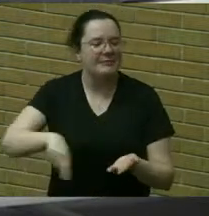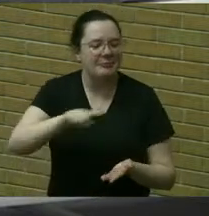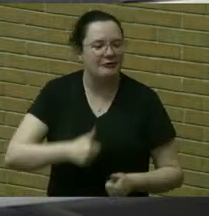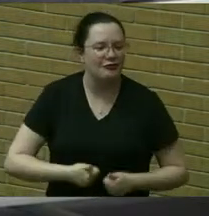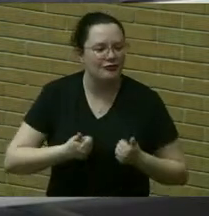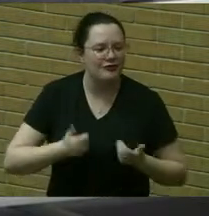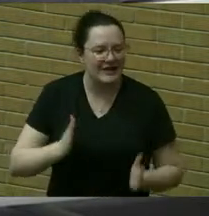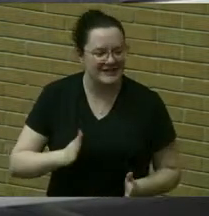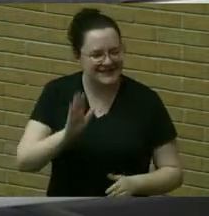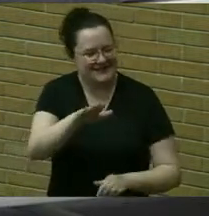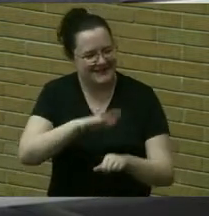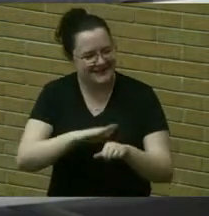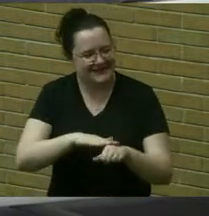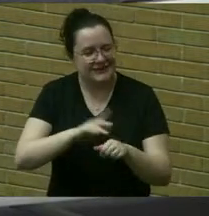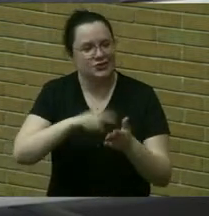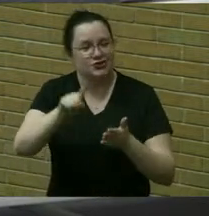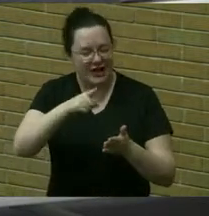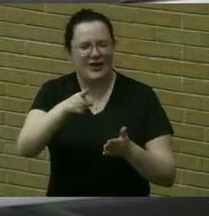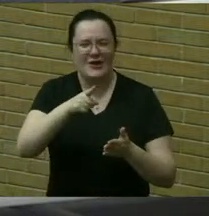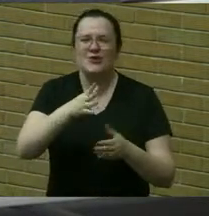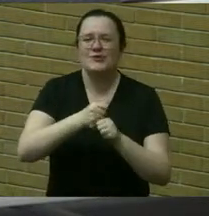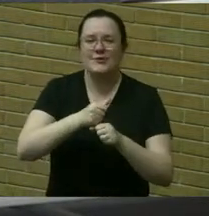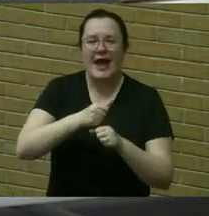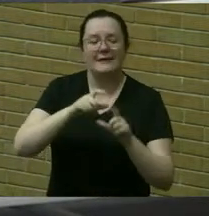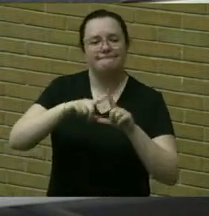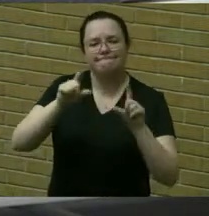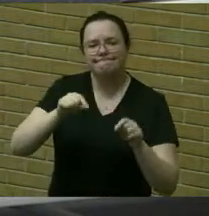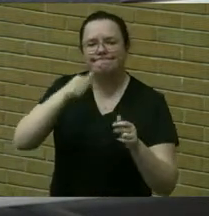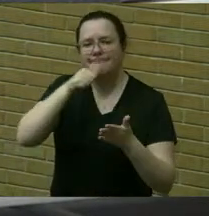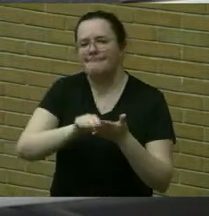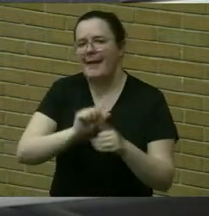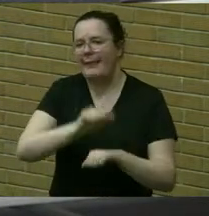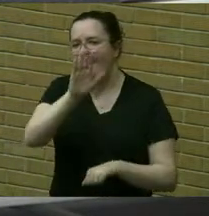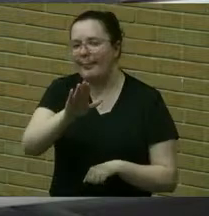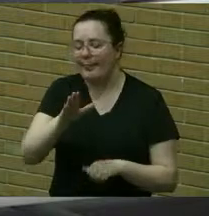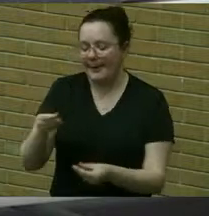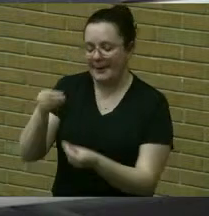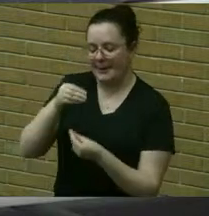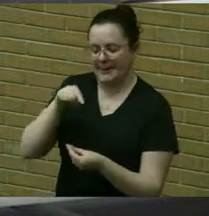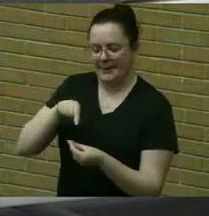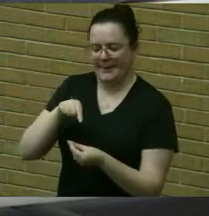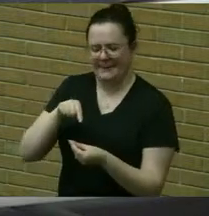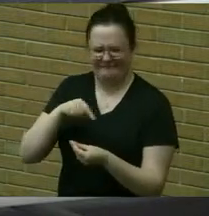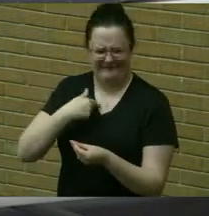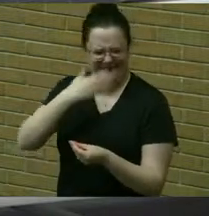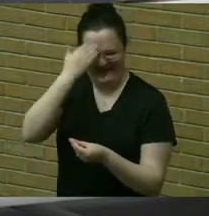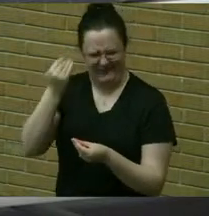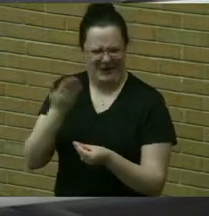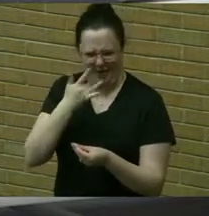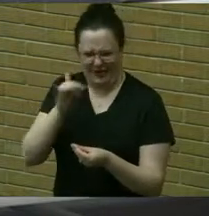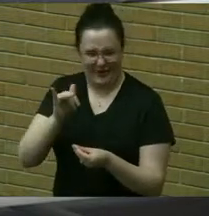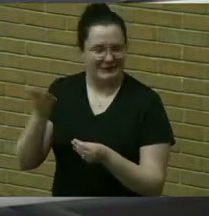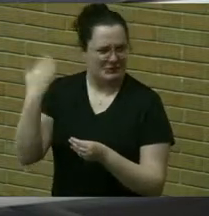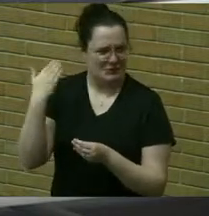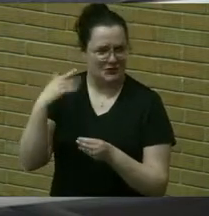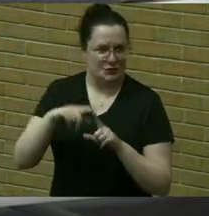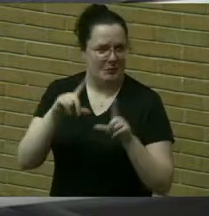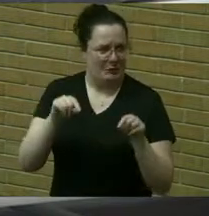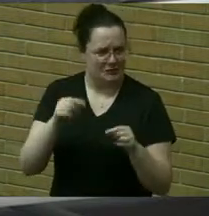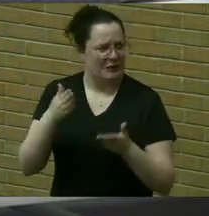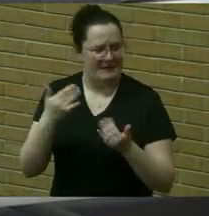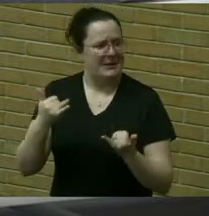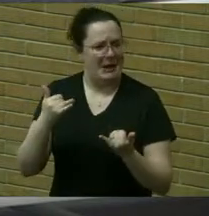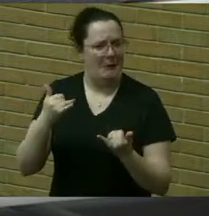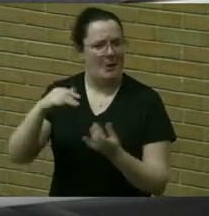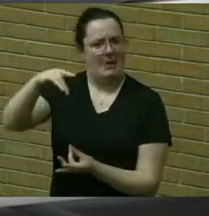um check you know you get those postcards or the the mailings i forget the form they're in now they've changed over the years but